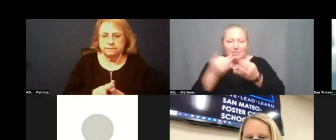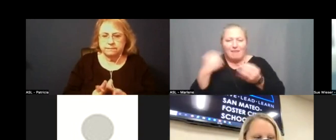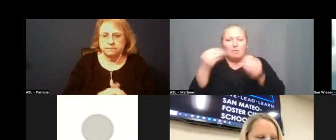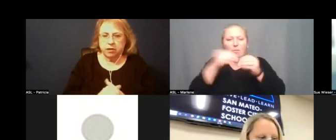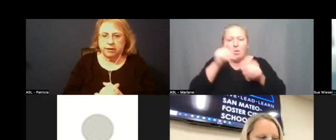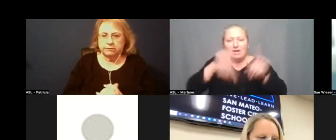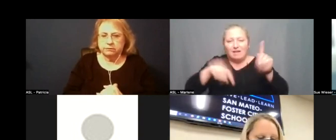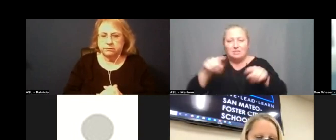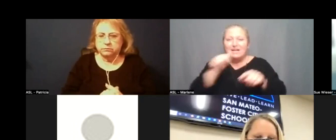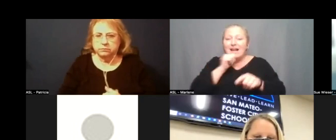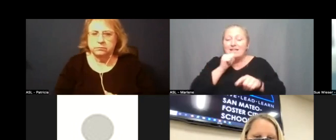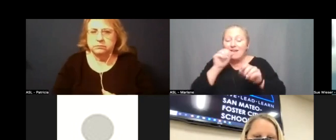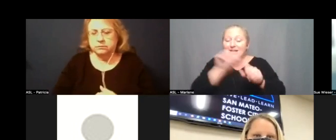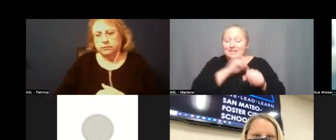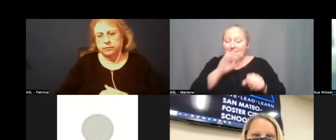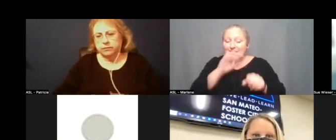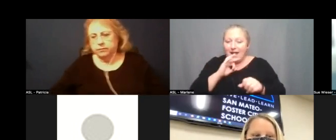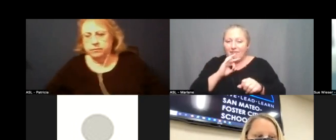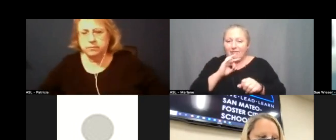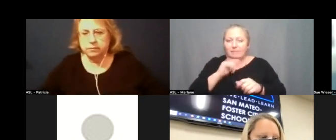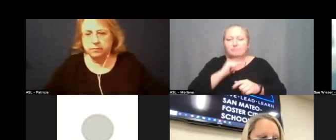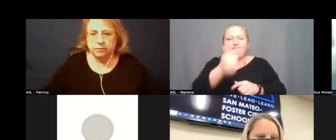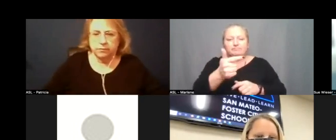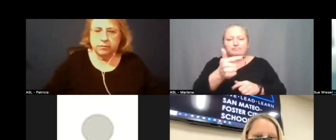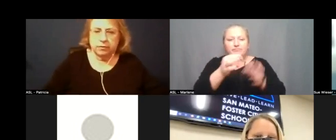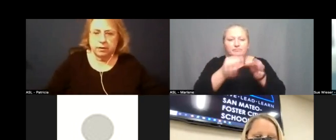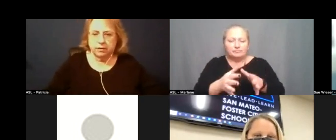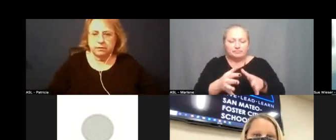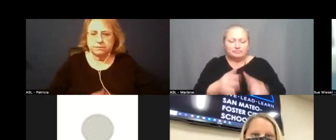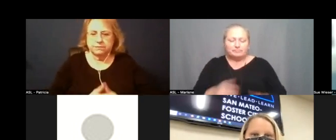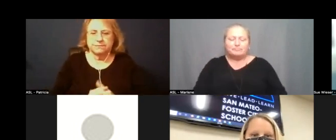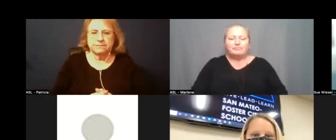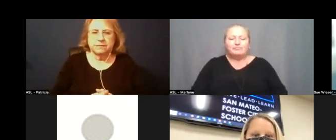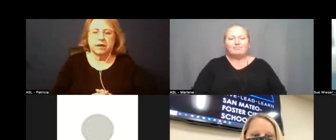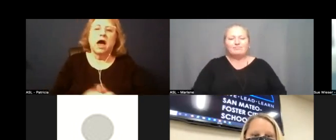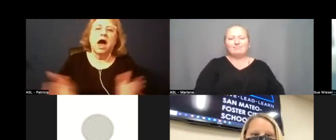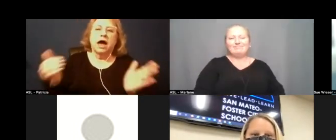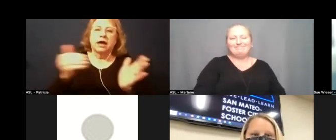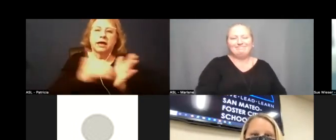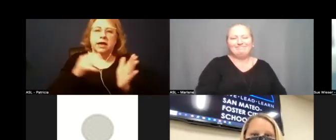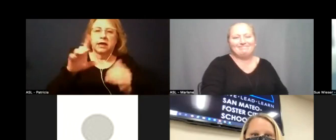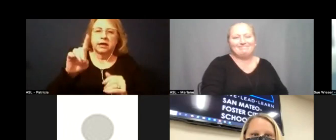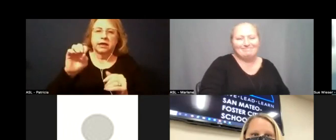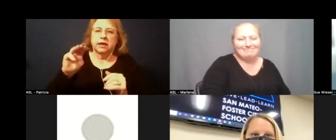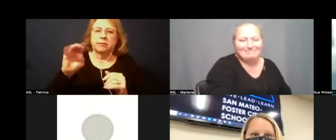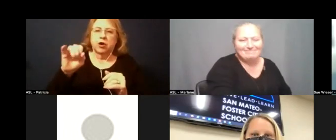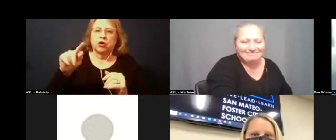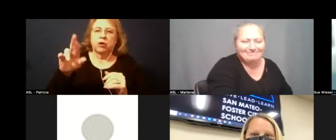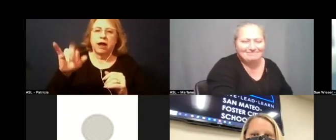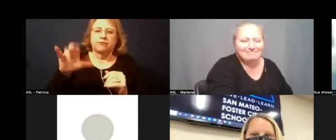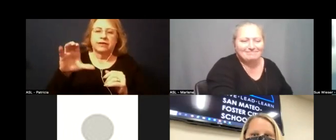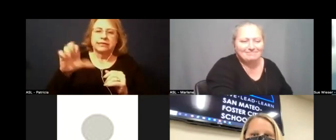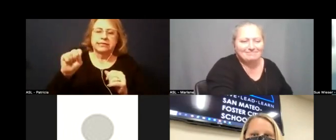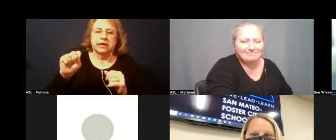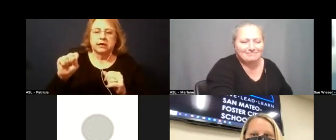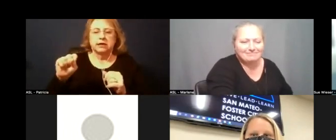classified staff but still a gap between our our of the demographics um between our students